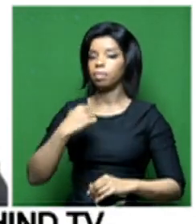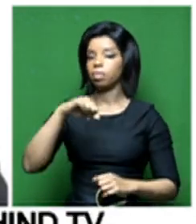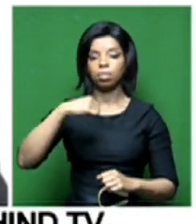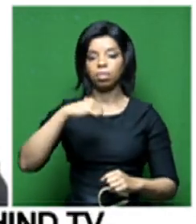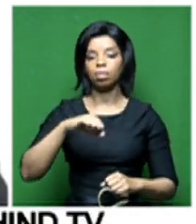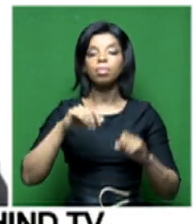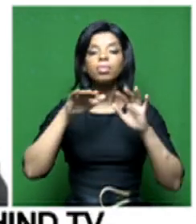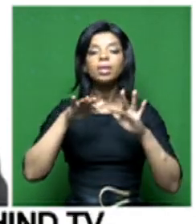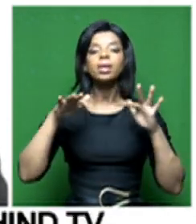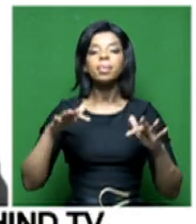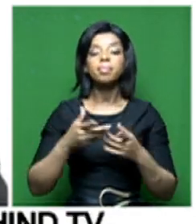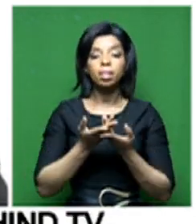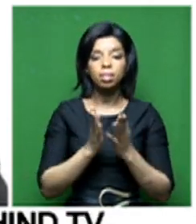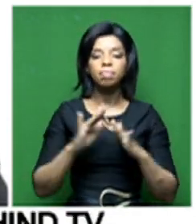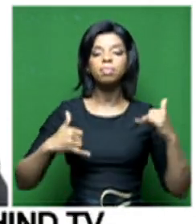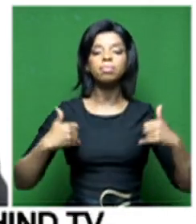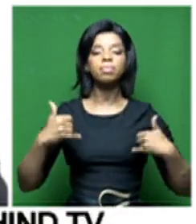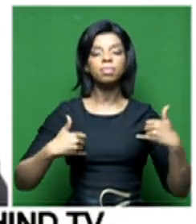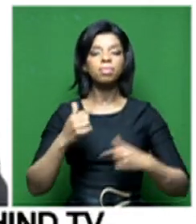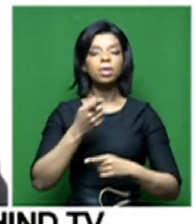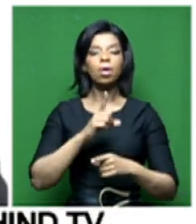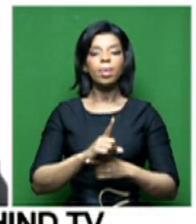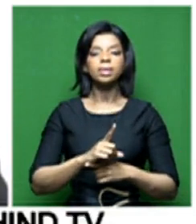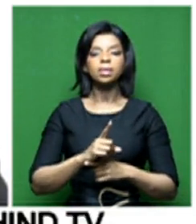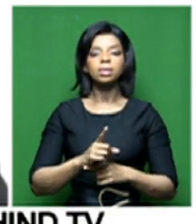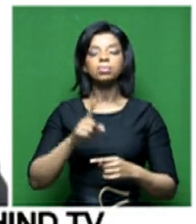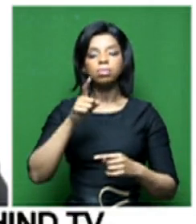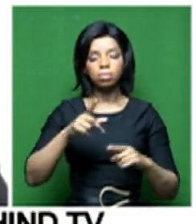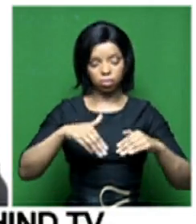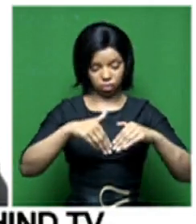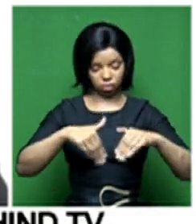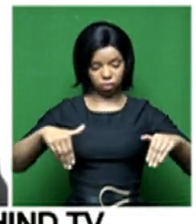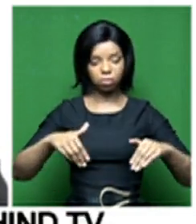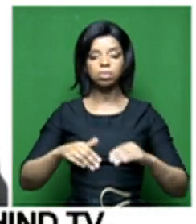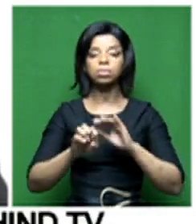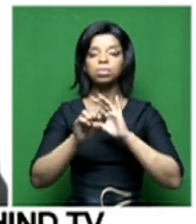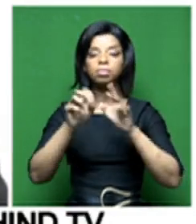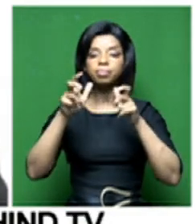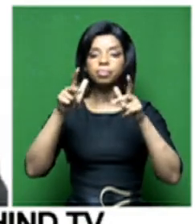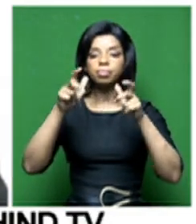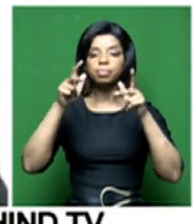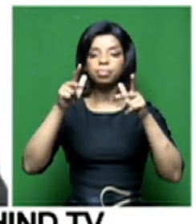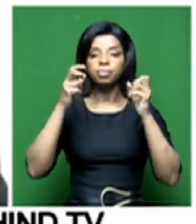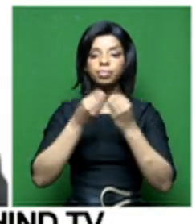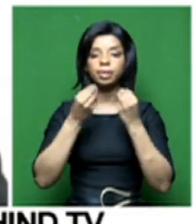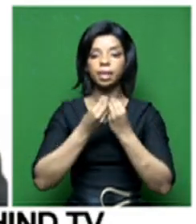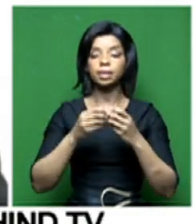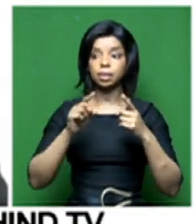unbiased coverage, which is then developed and transmitted in the public interest.